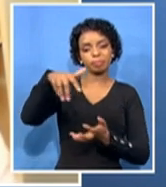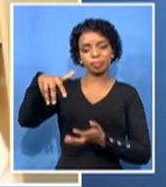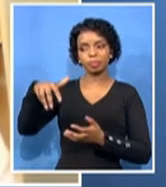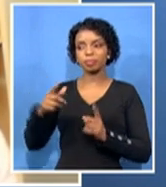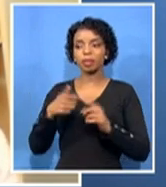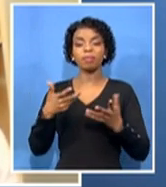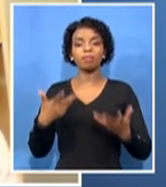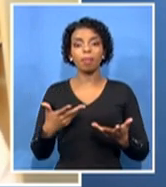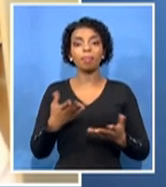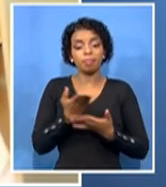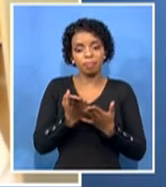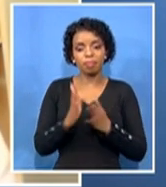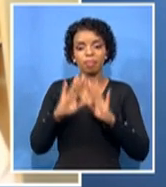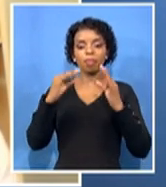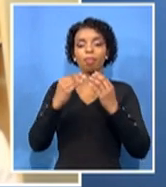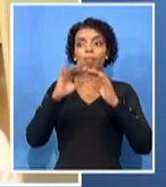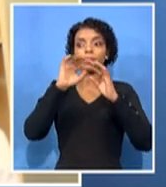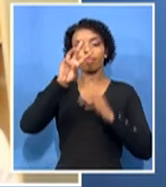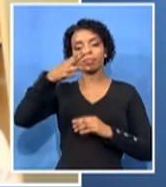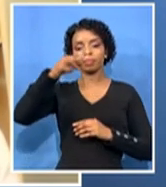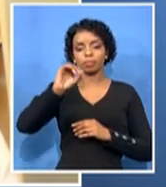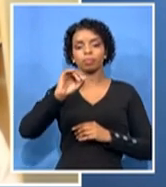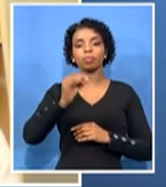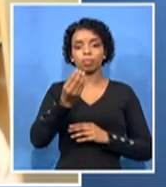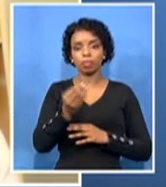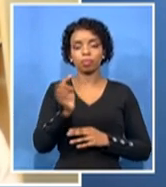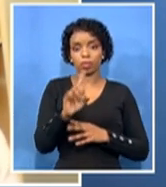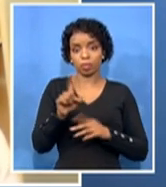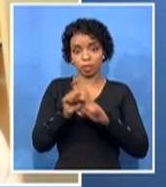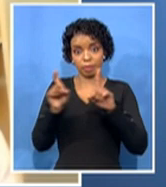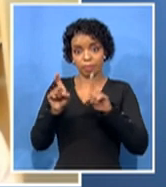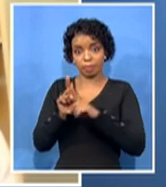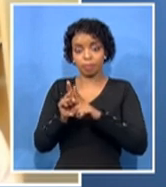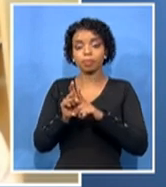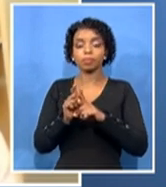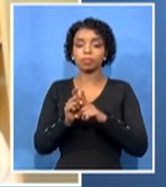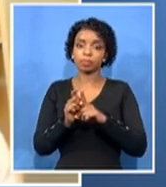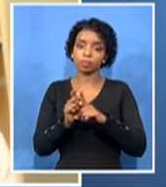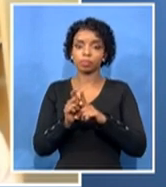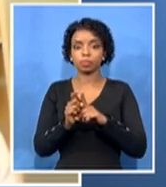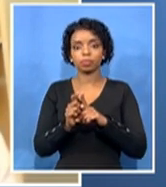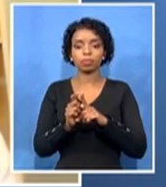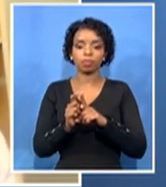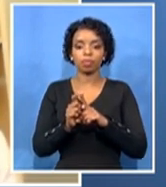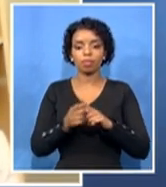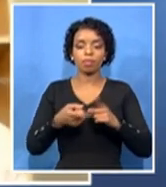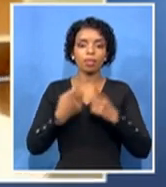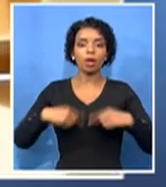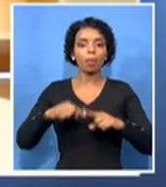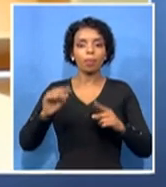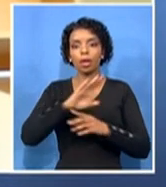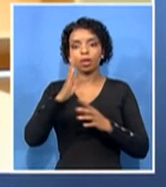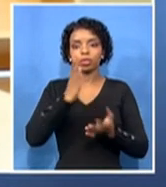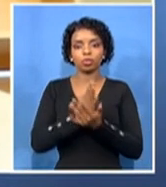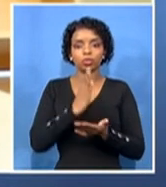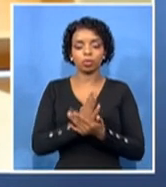forecasting and predictions. And in a nutshell, yeah, that's what we've been doing so far. Apologies for that 90%. It was a